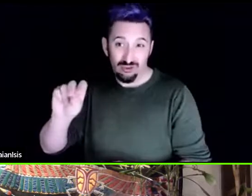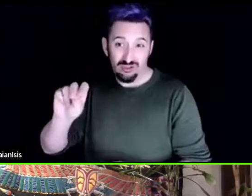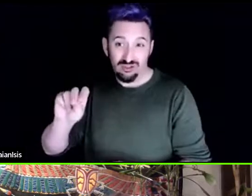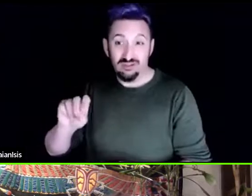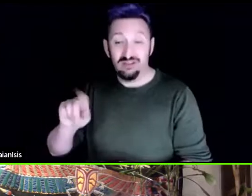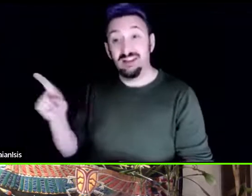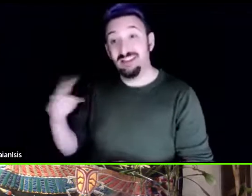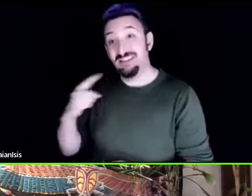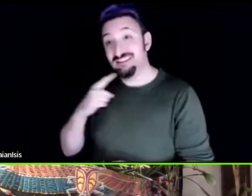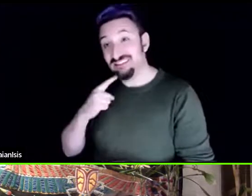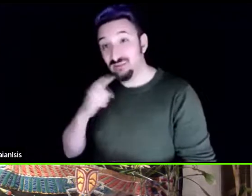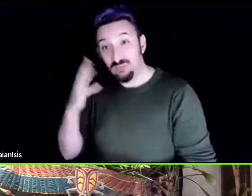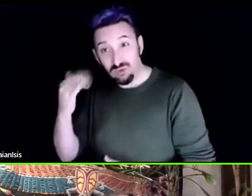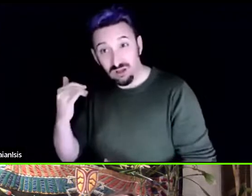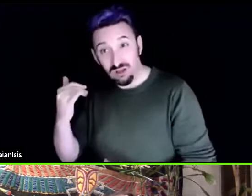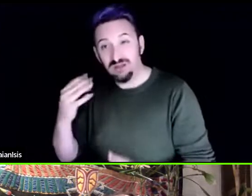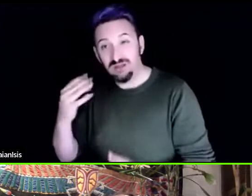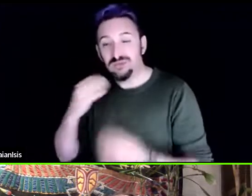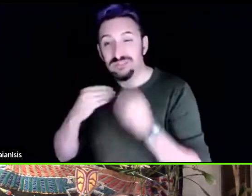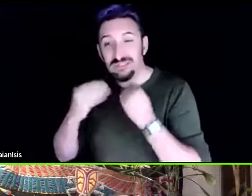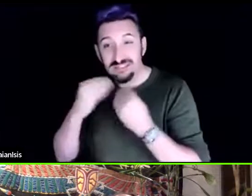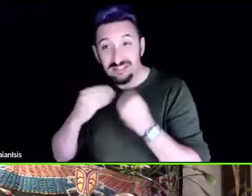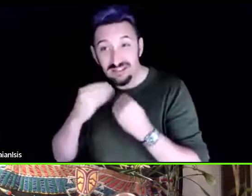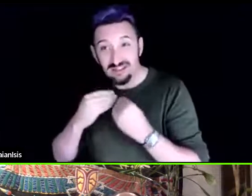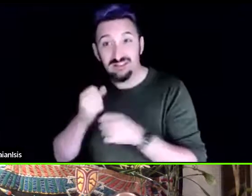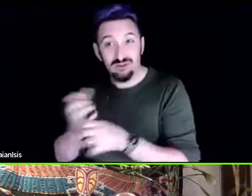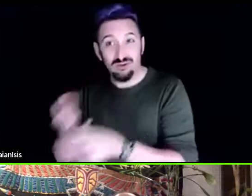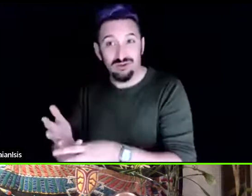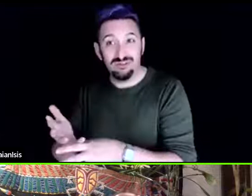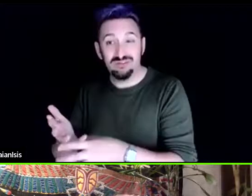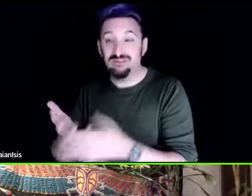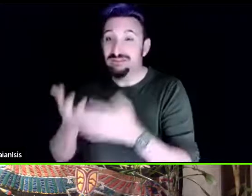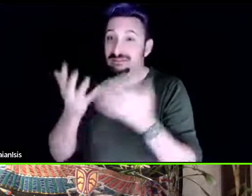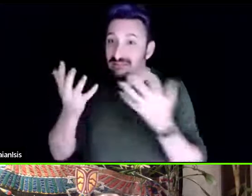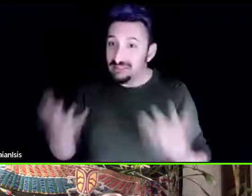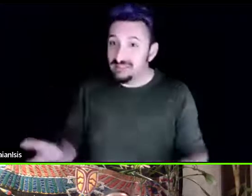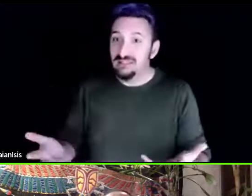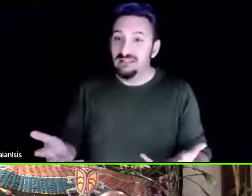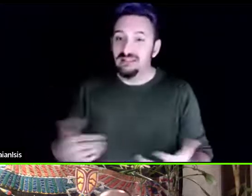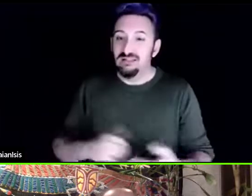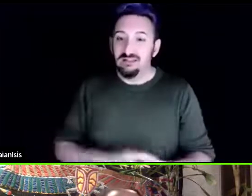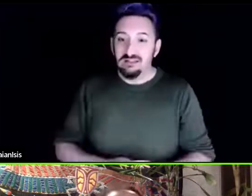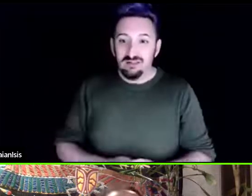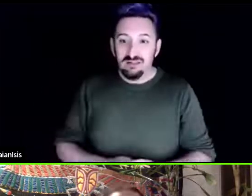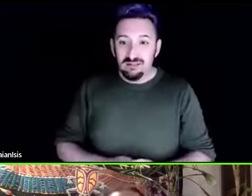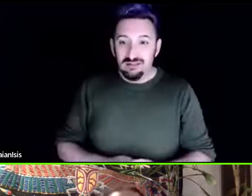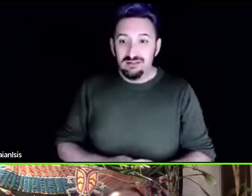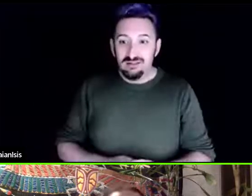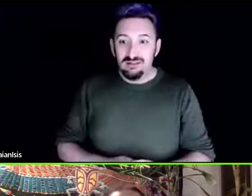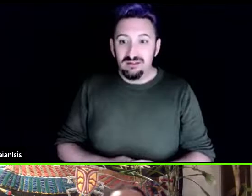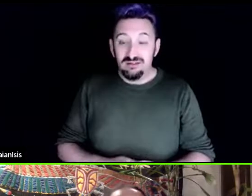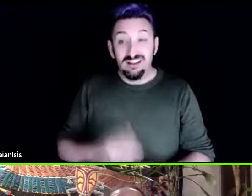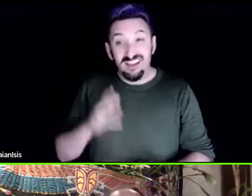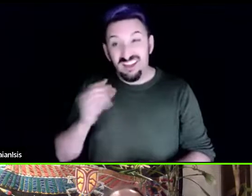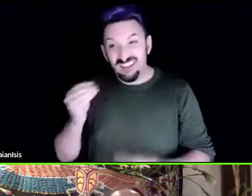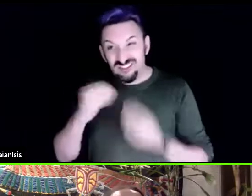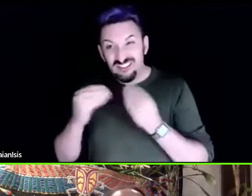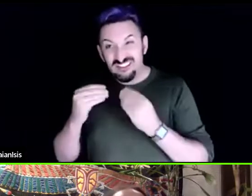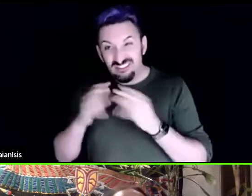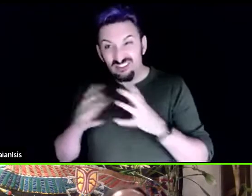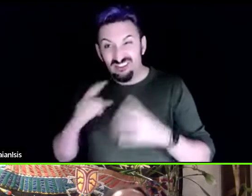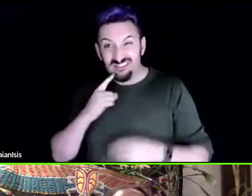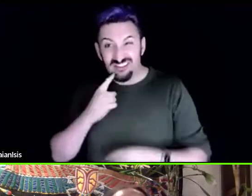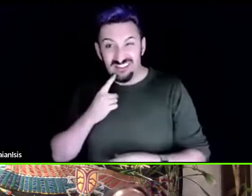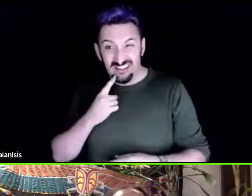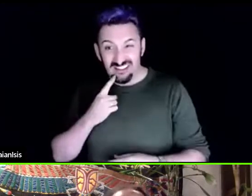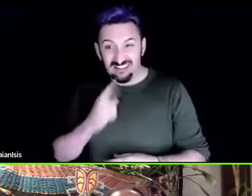her diet right um so she and she eats a lot of candy right i lost my